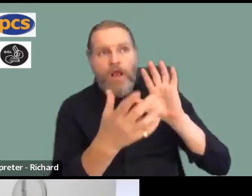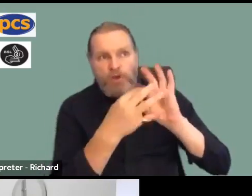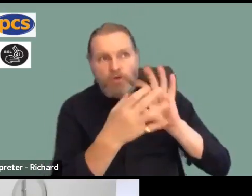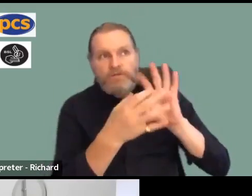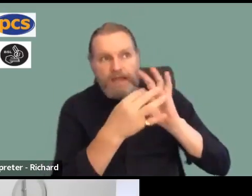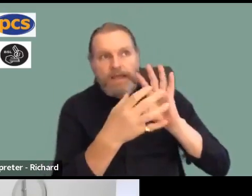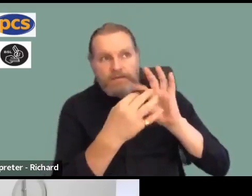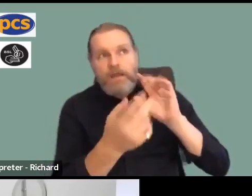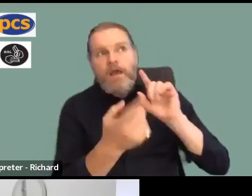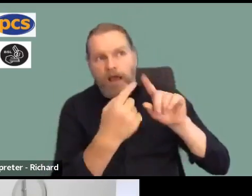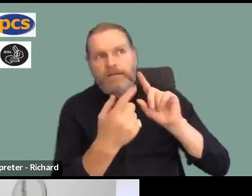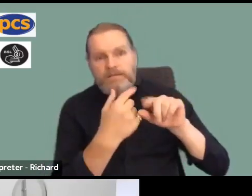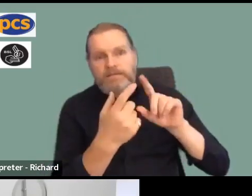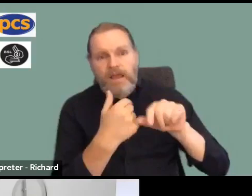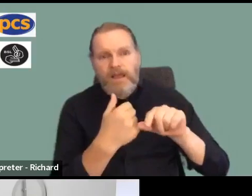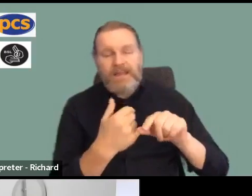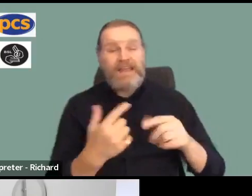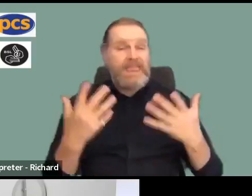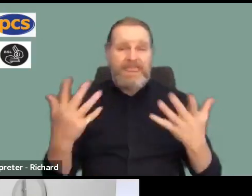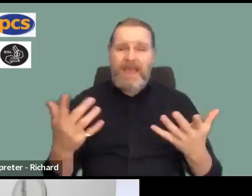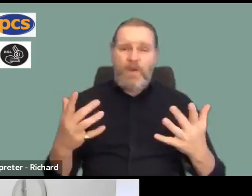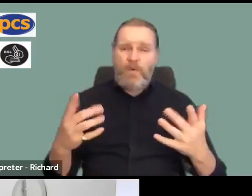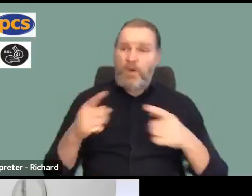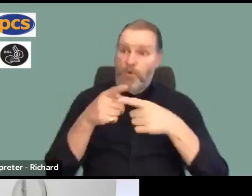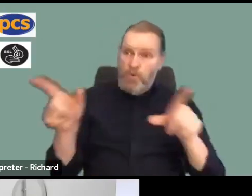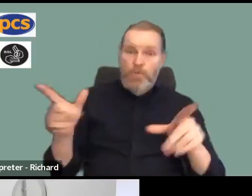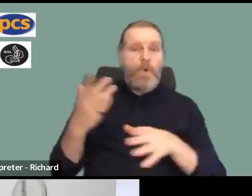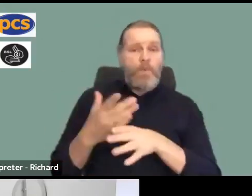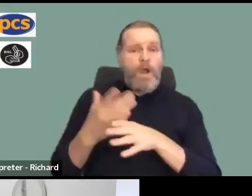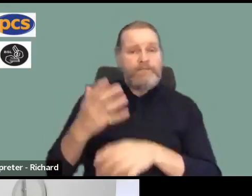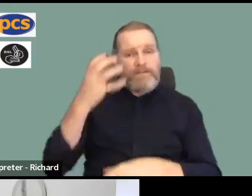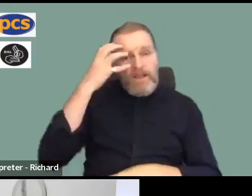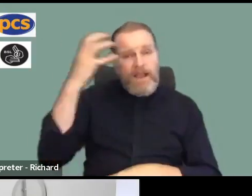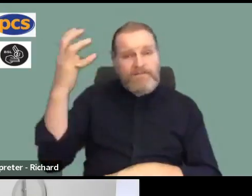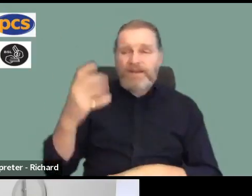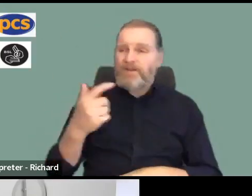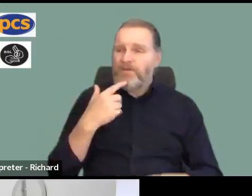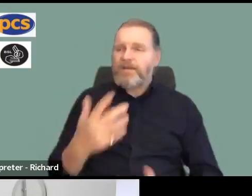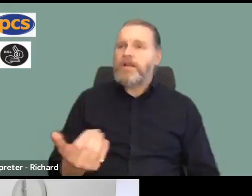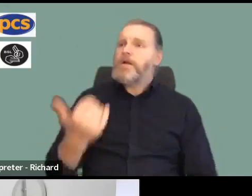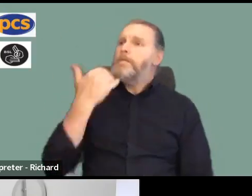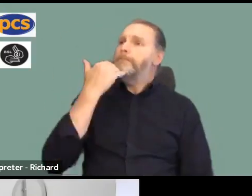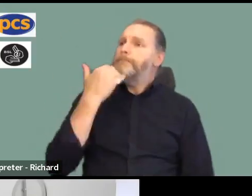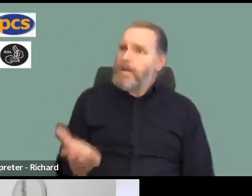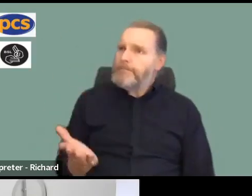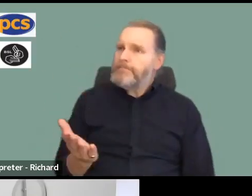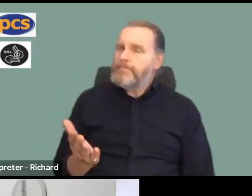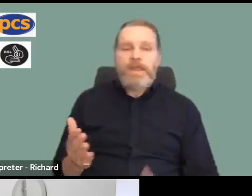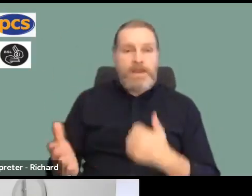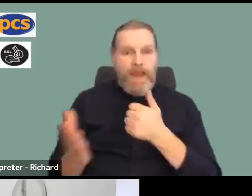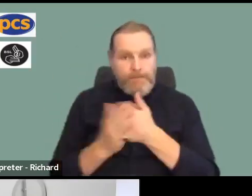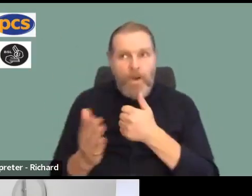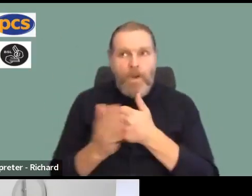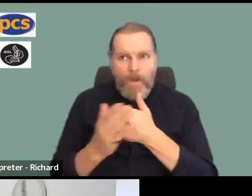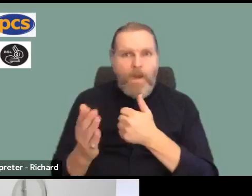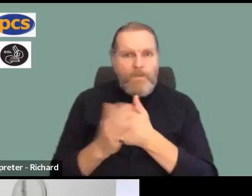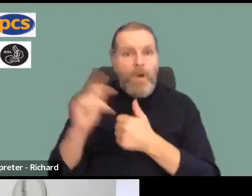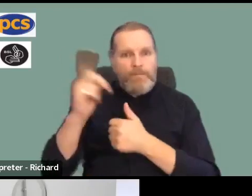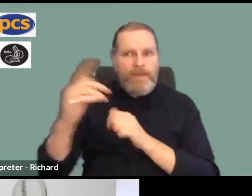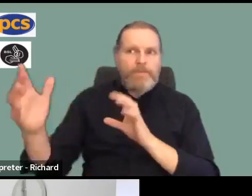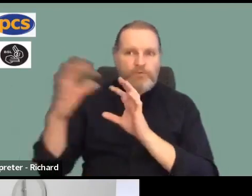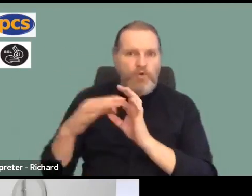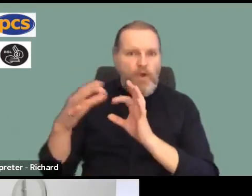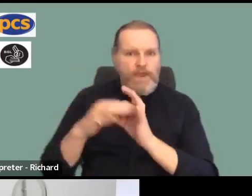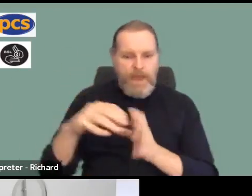are so utterly appalled by the position that they're in that people are joining the union. Our membership has started to increase.